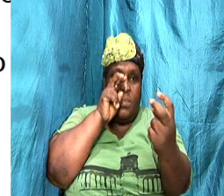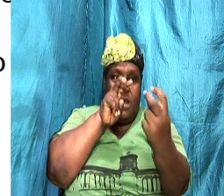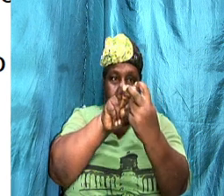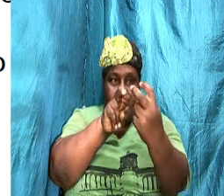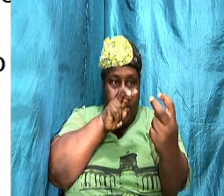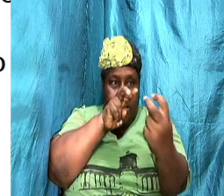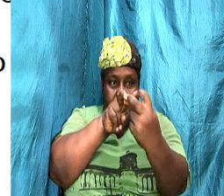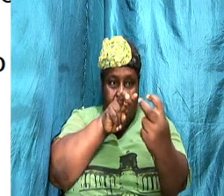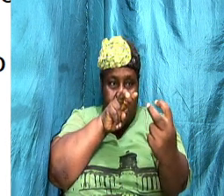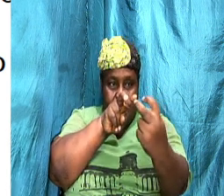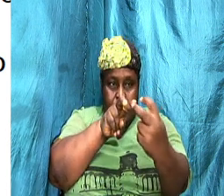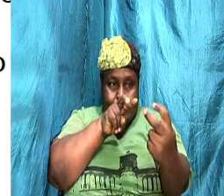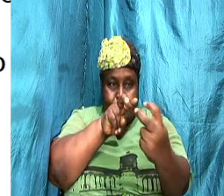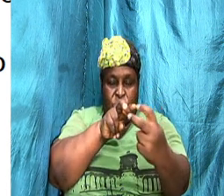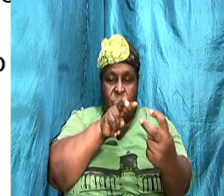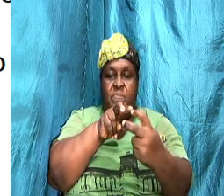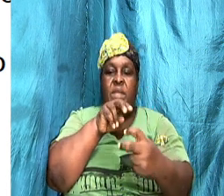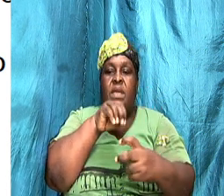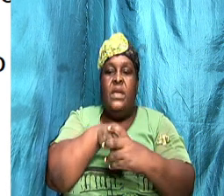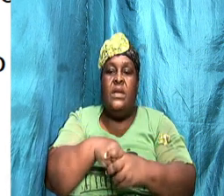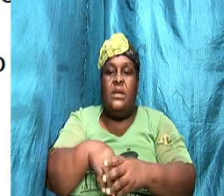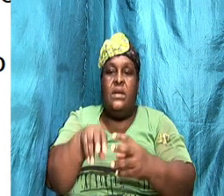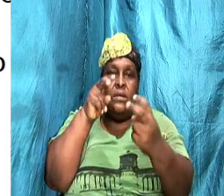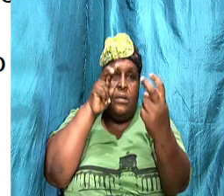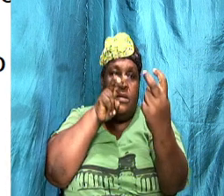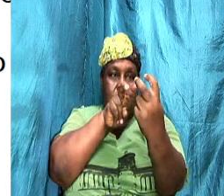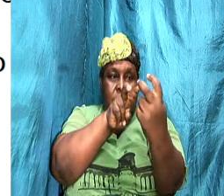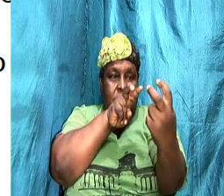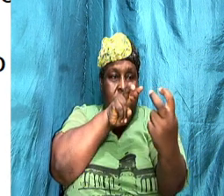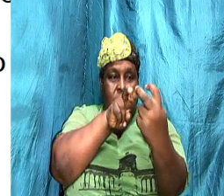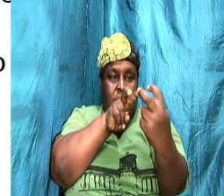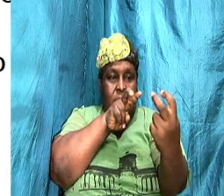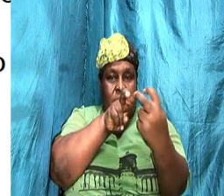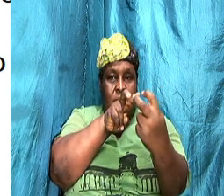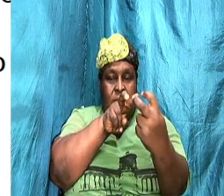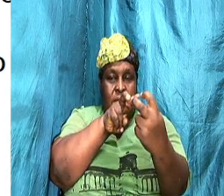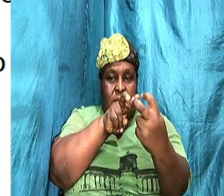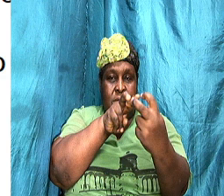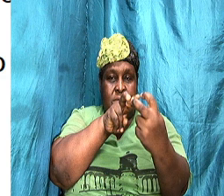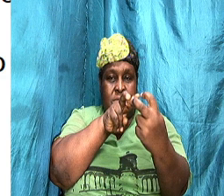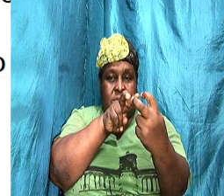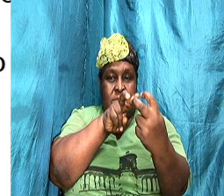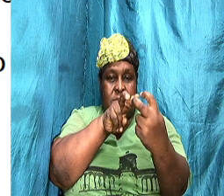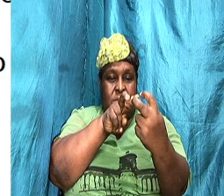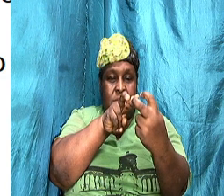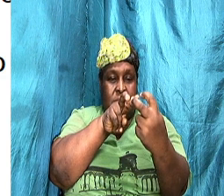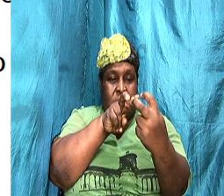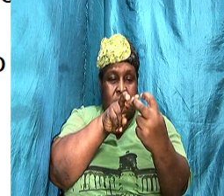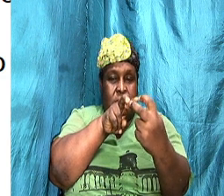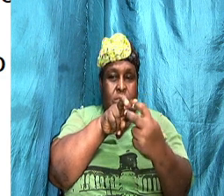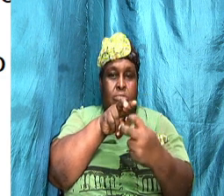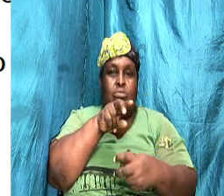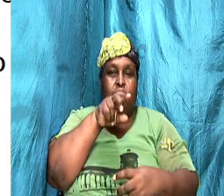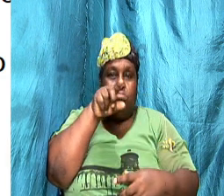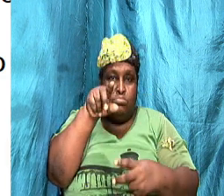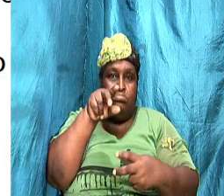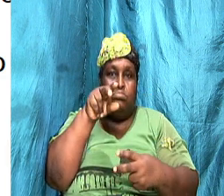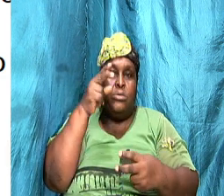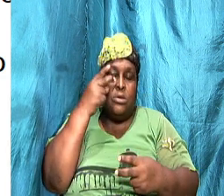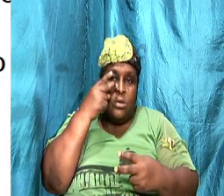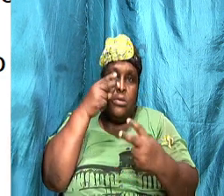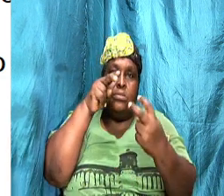sometimes it's hard to look the partner in the eye. And, you know, looking your partner in the eye.